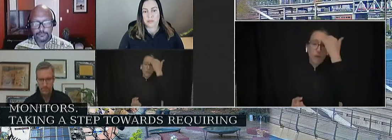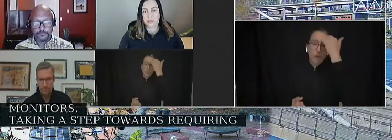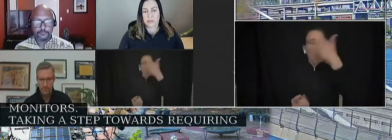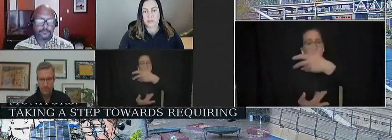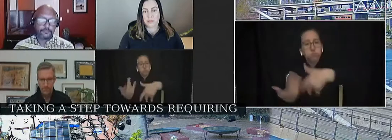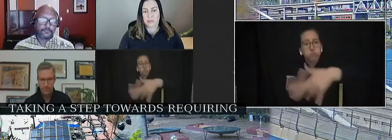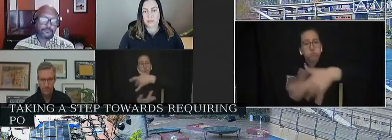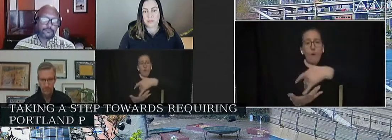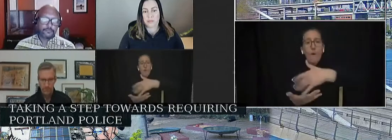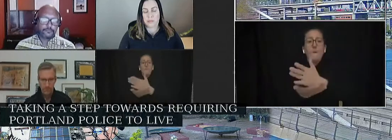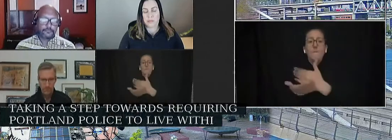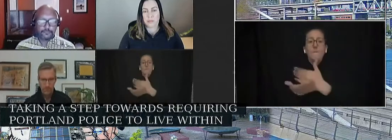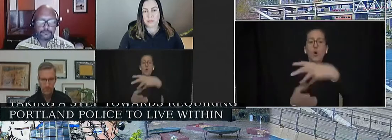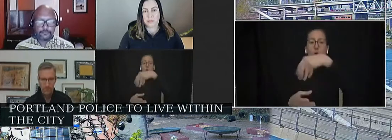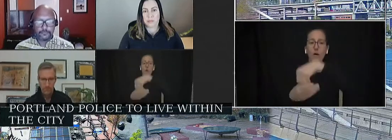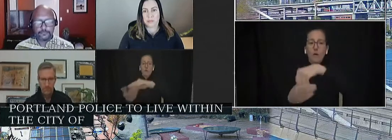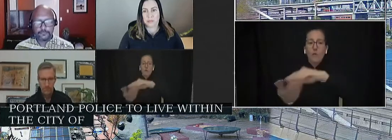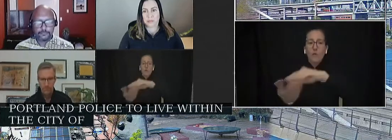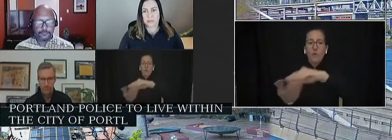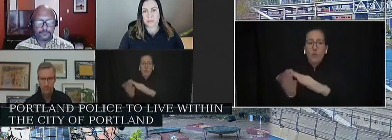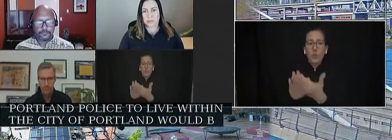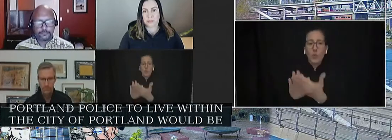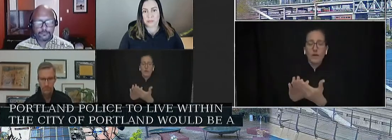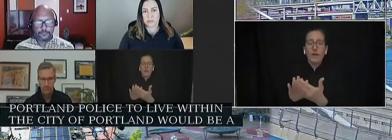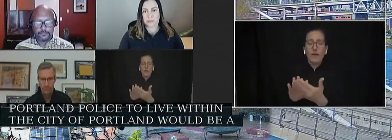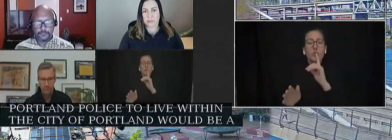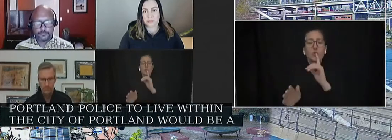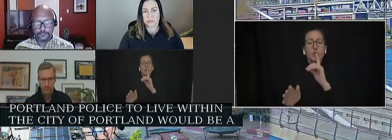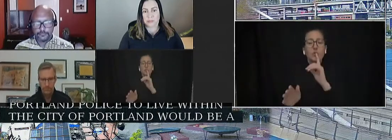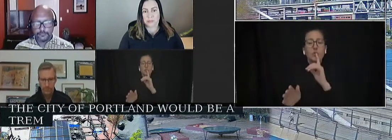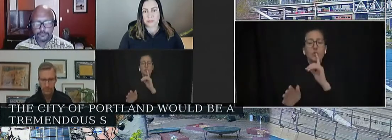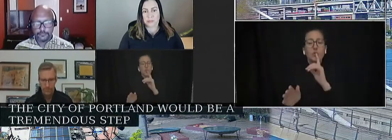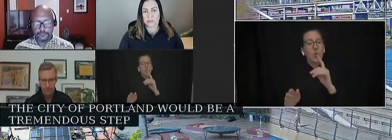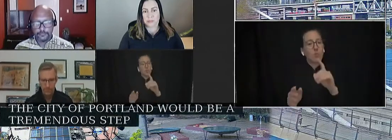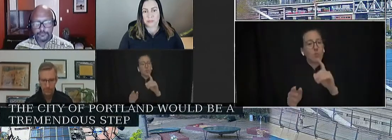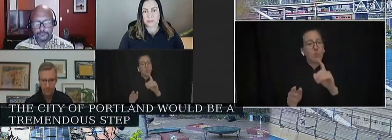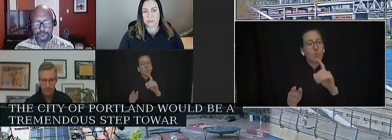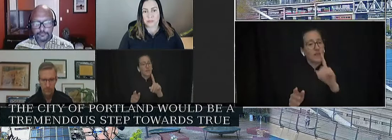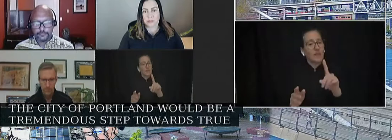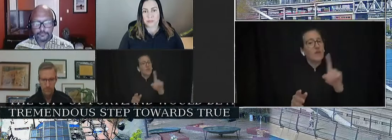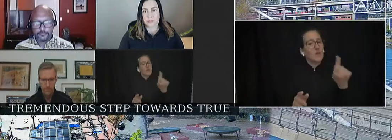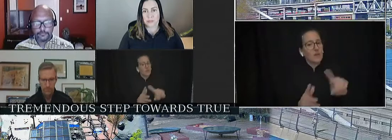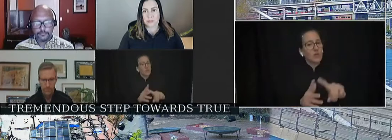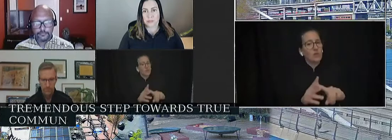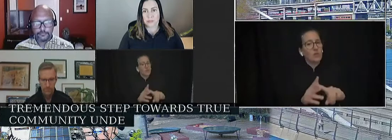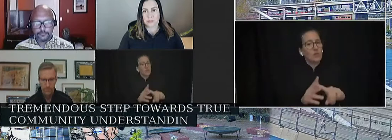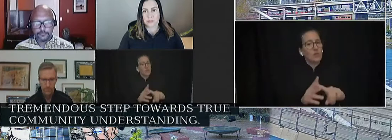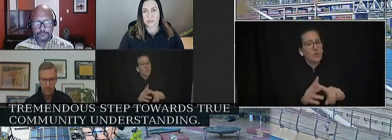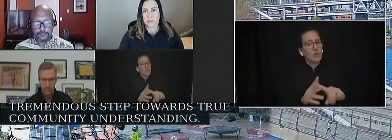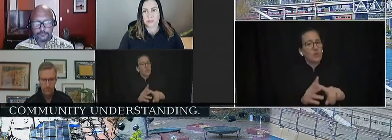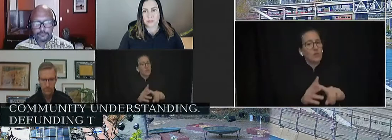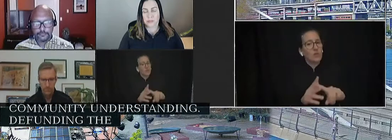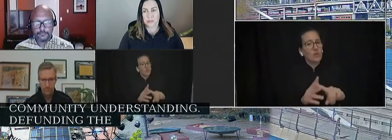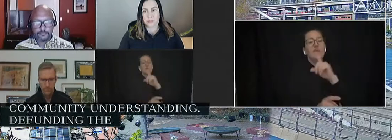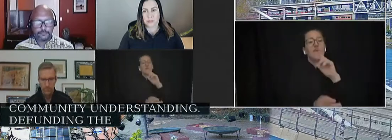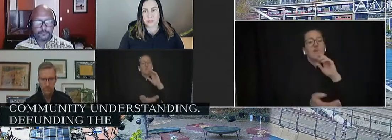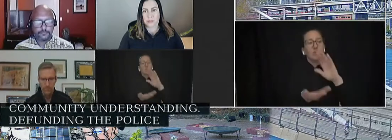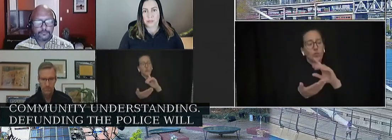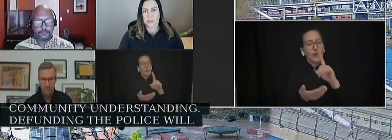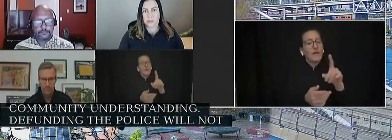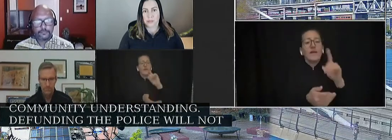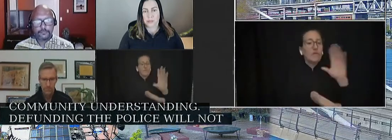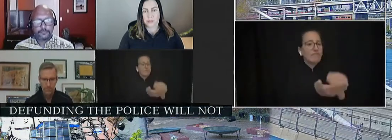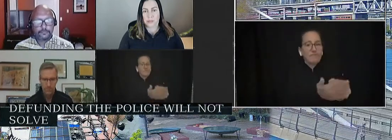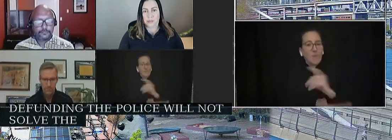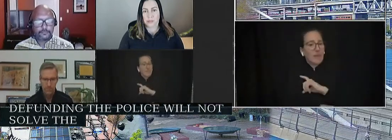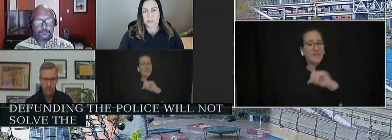live within the city of Portland would be a tremendous step toward true community understanding. Defunding the police alone will not solve the epidemic of violence and crime